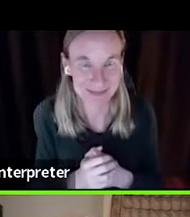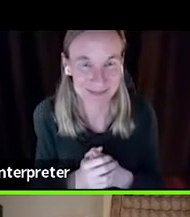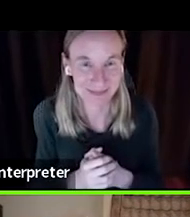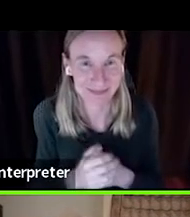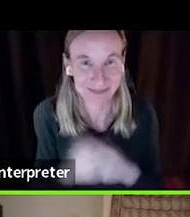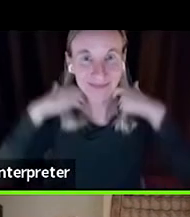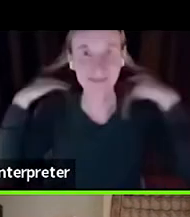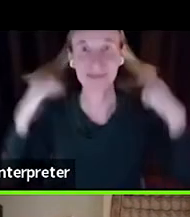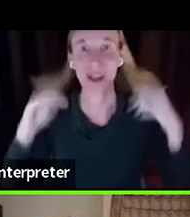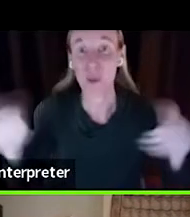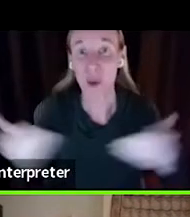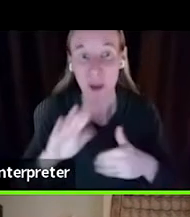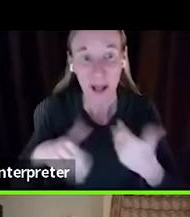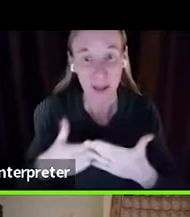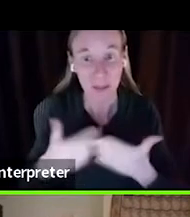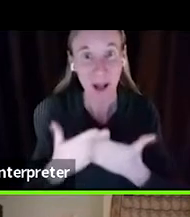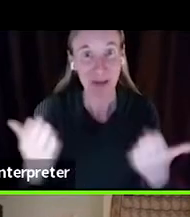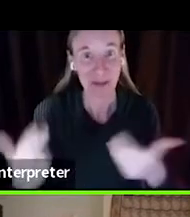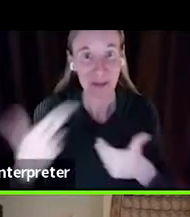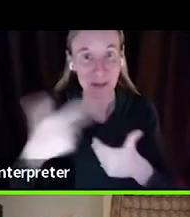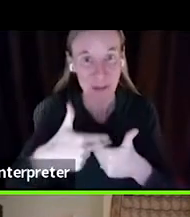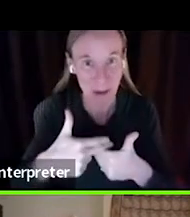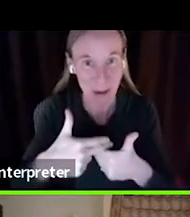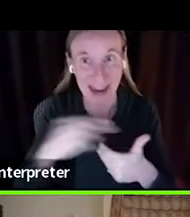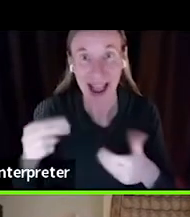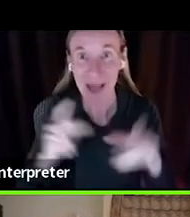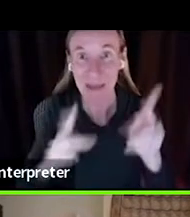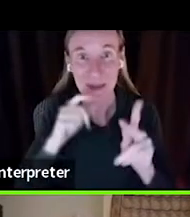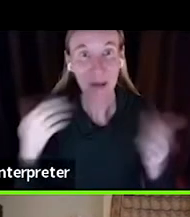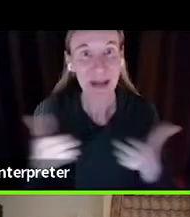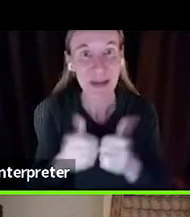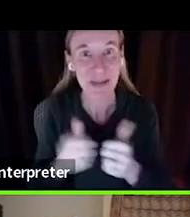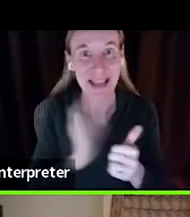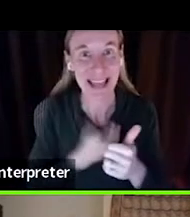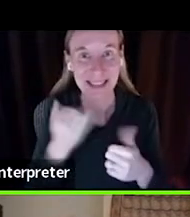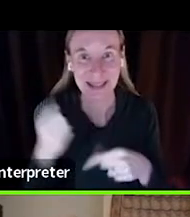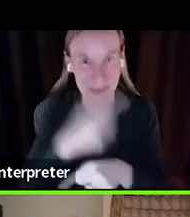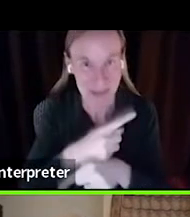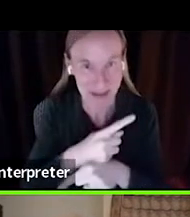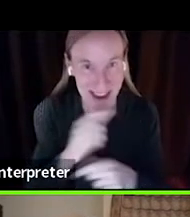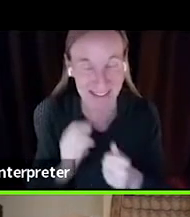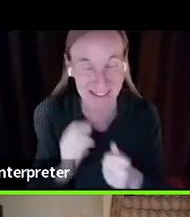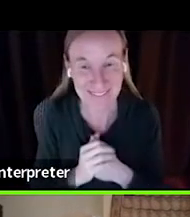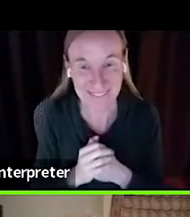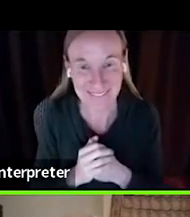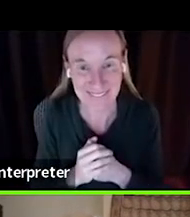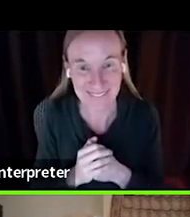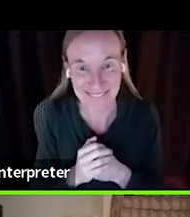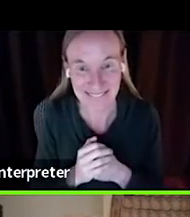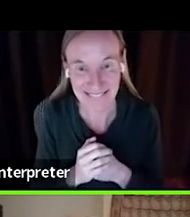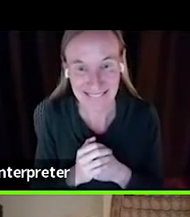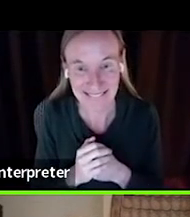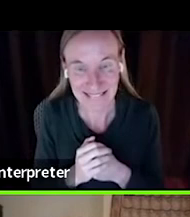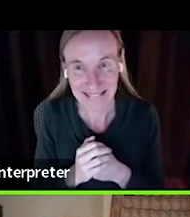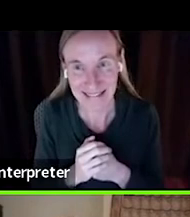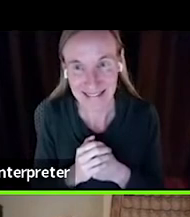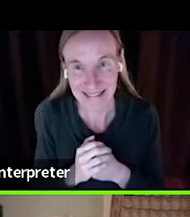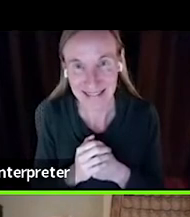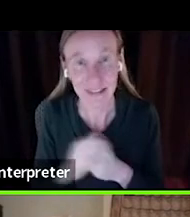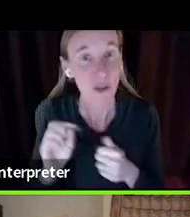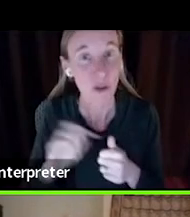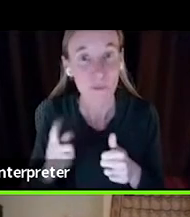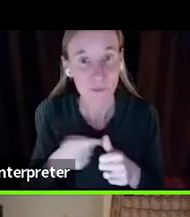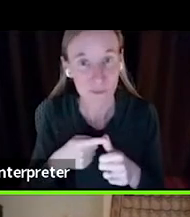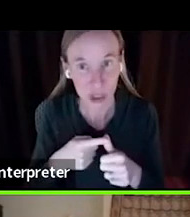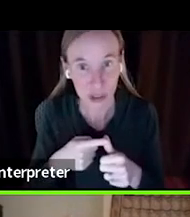welcome all of you and all of the people who are here with us. So I think that first of all,